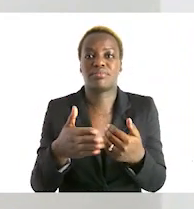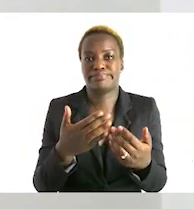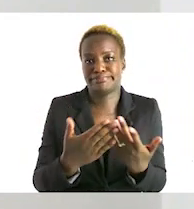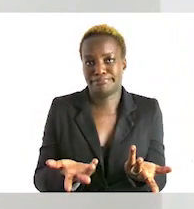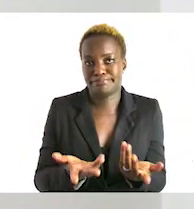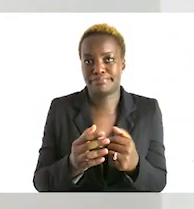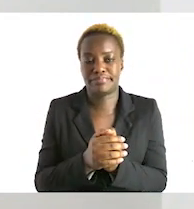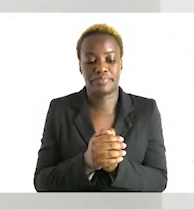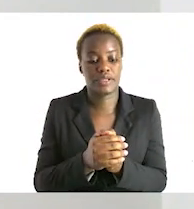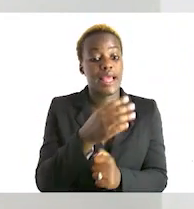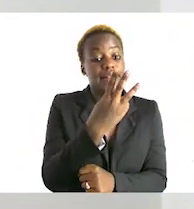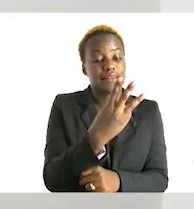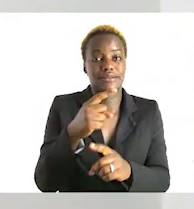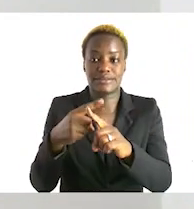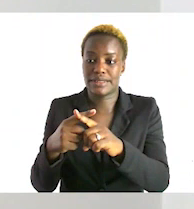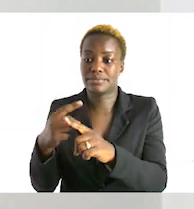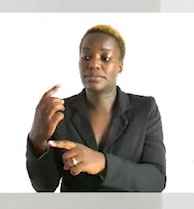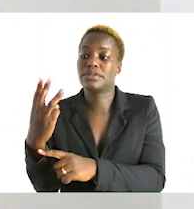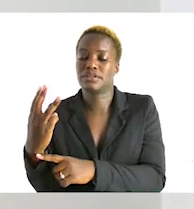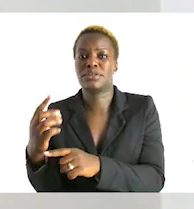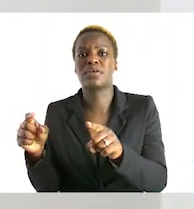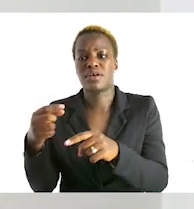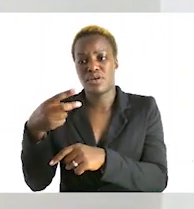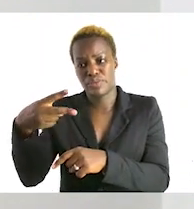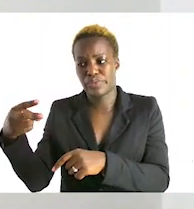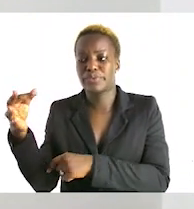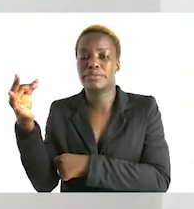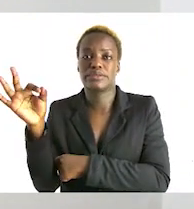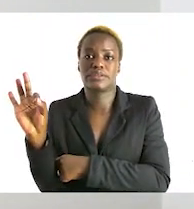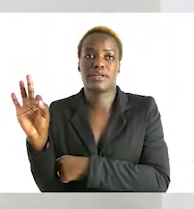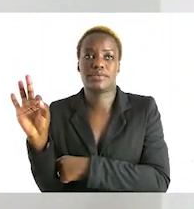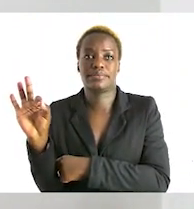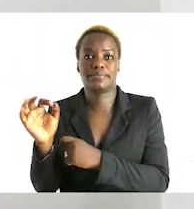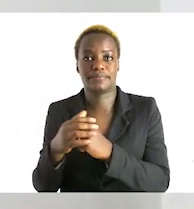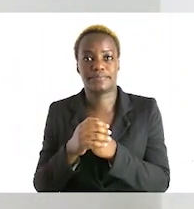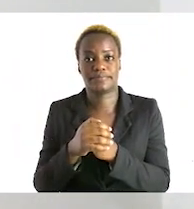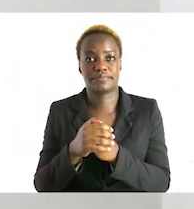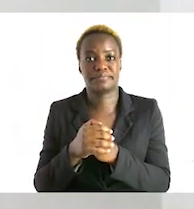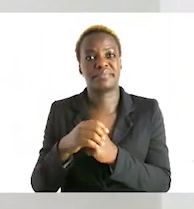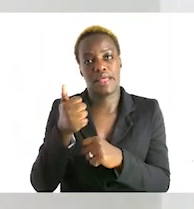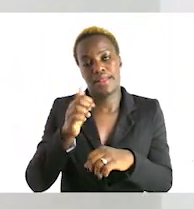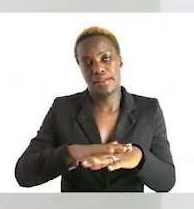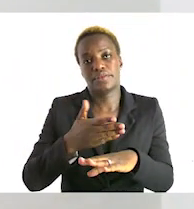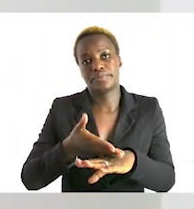three times three will also equal to a nine let's quickly have another example